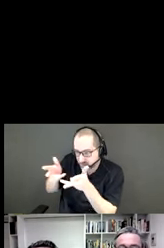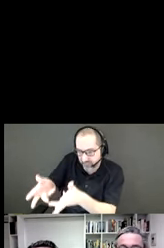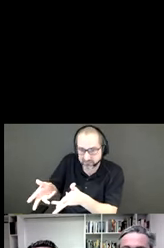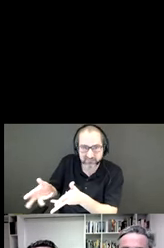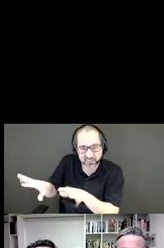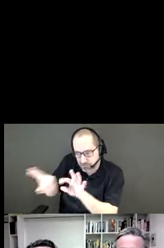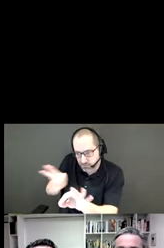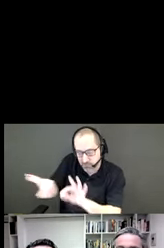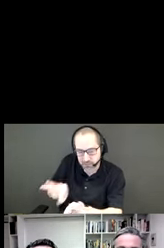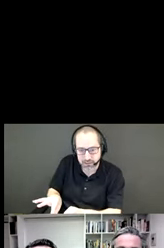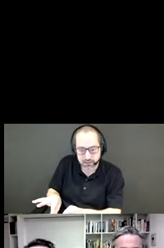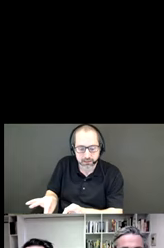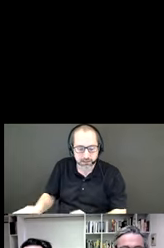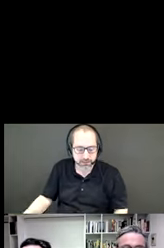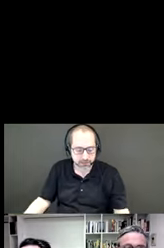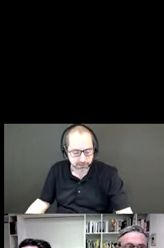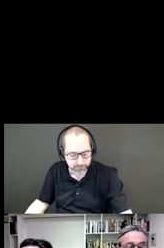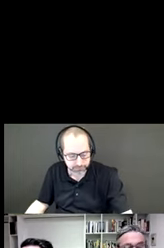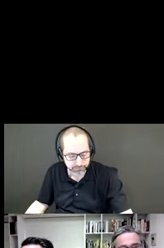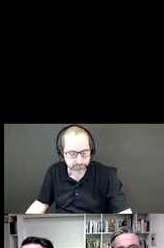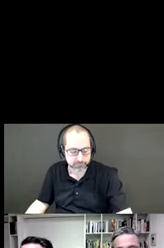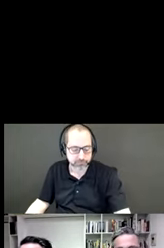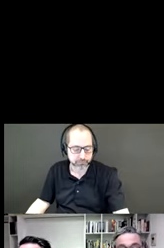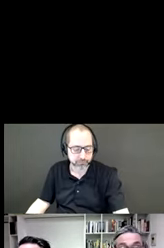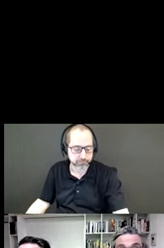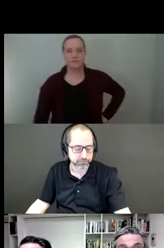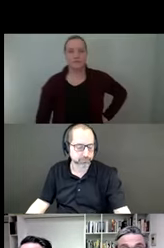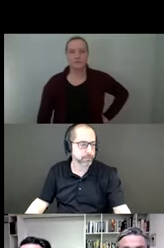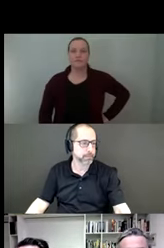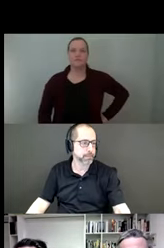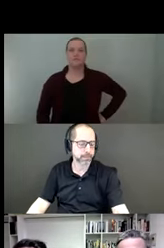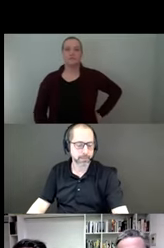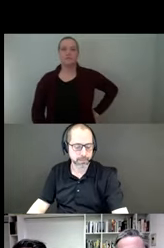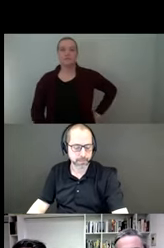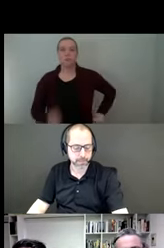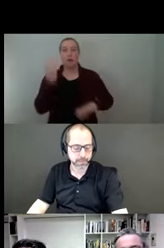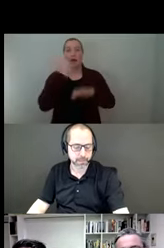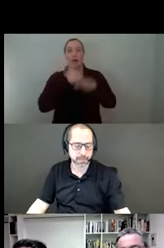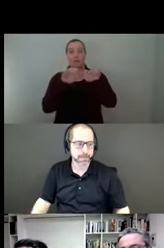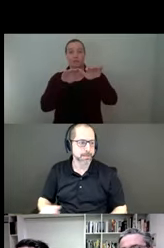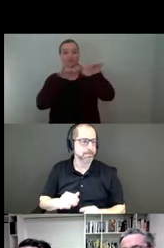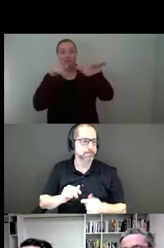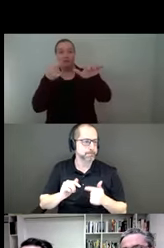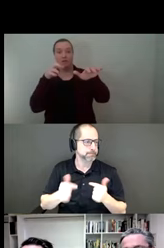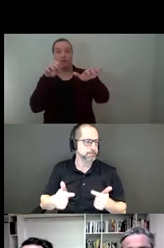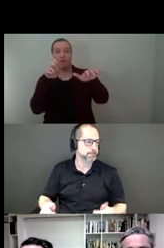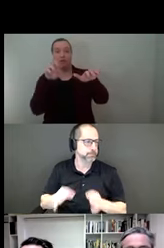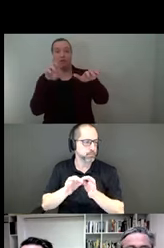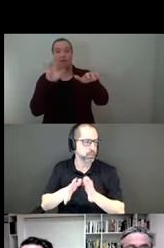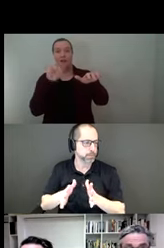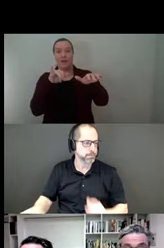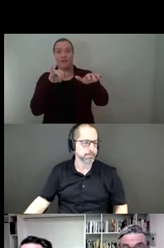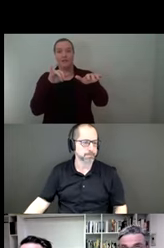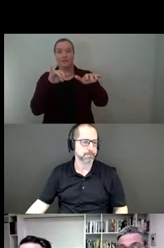So the space under the gardener at the York Street Junction is huge, but it's a portion that's really not very